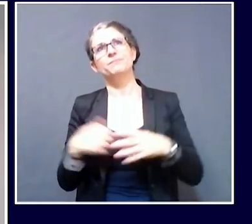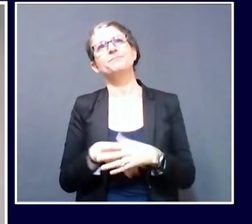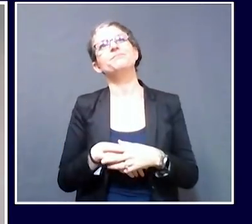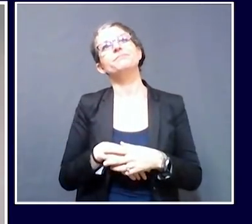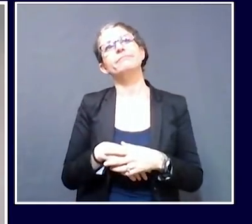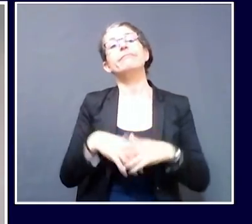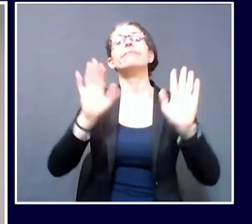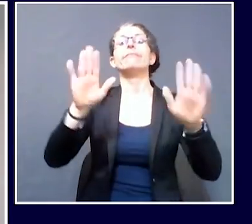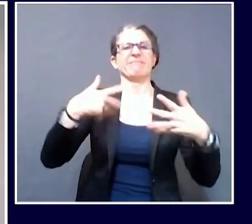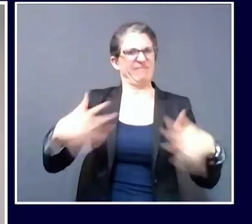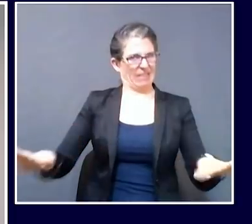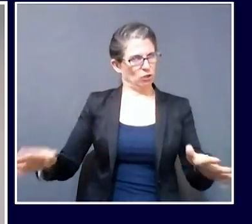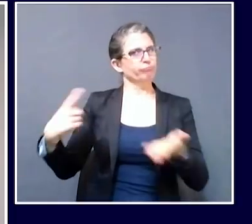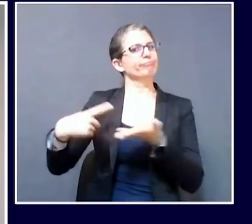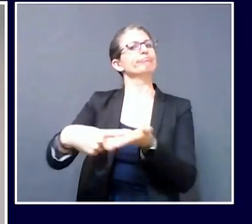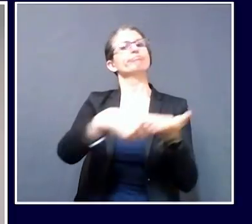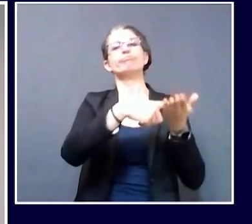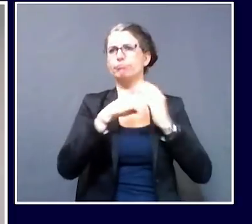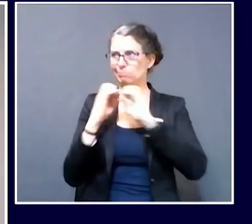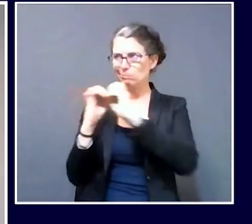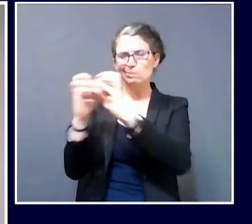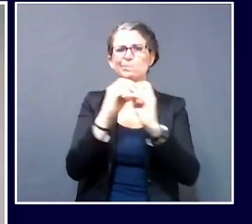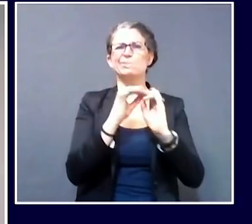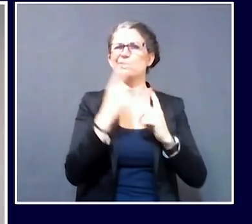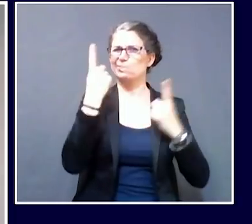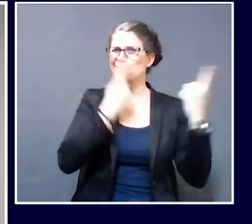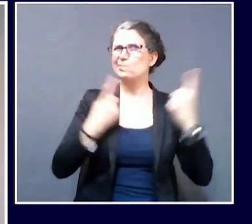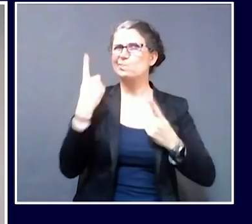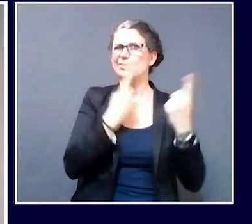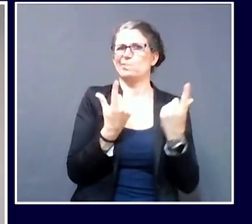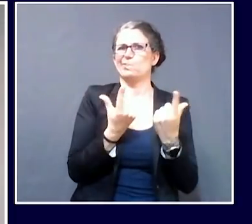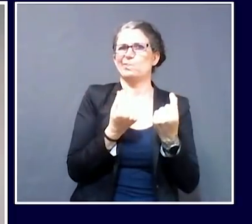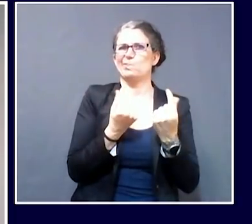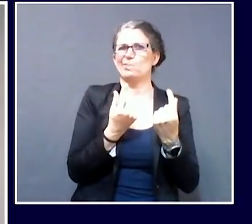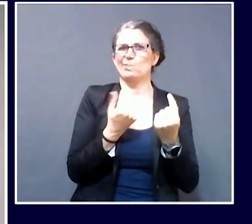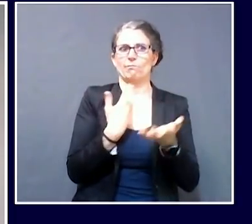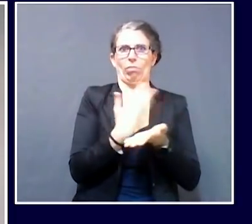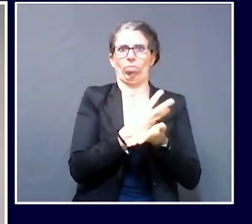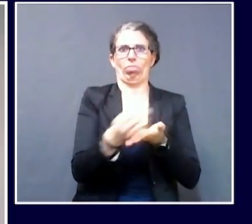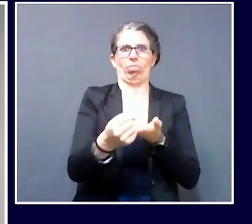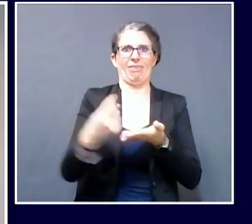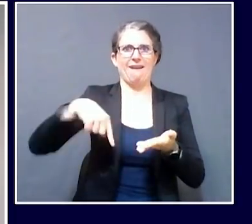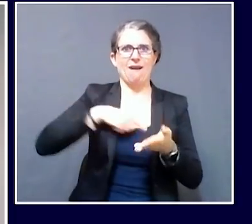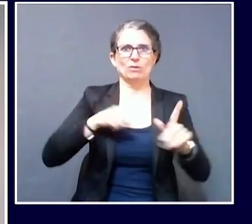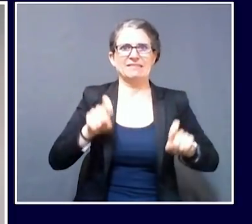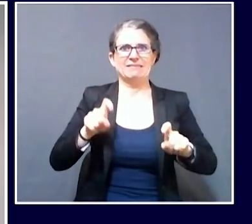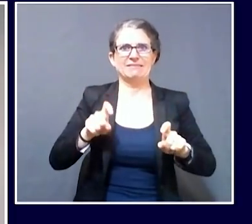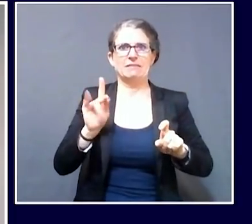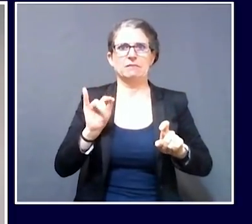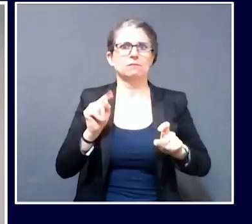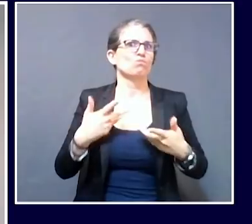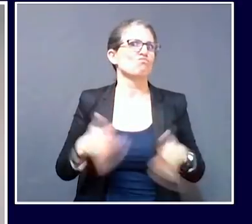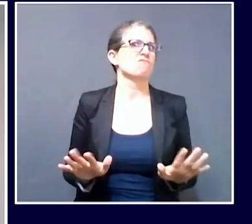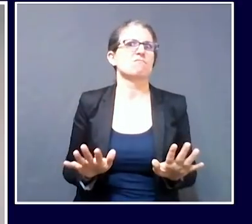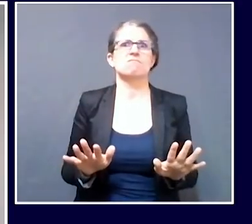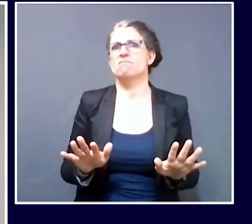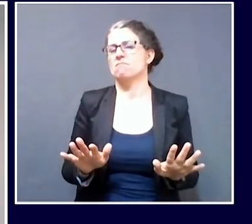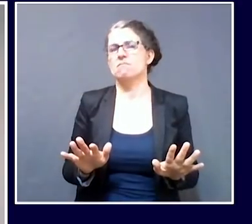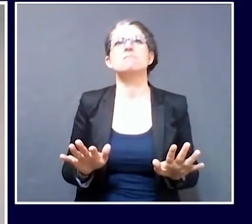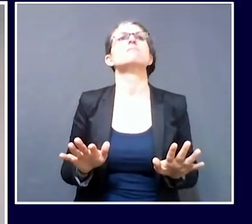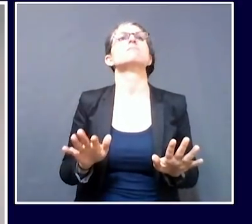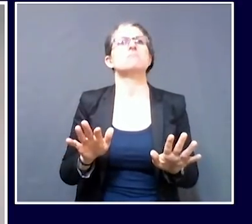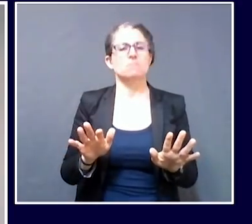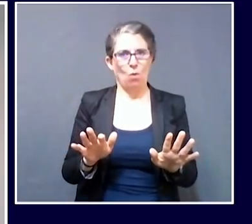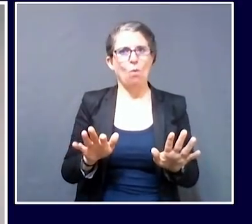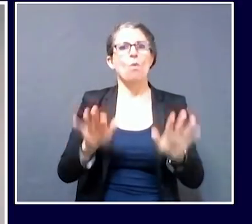as we ourselves were going through our decision making process. I will note that other states are contemplating moving in the same